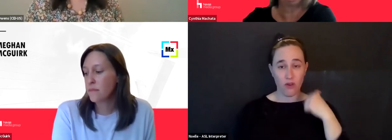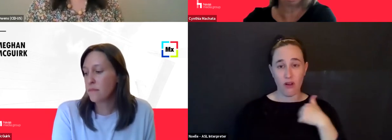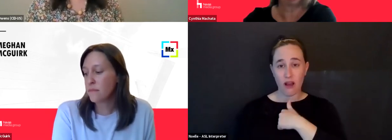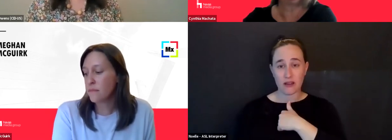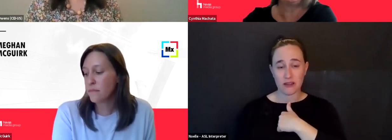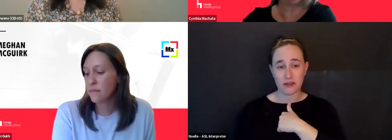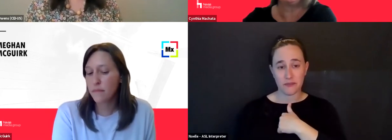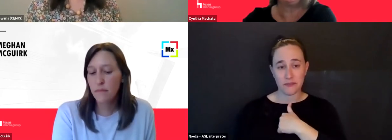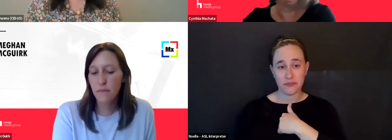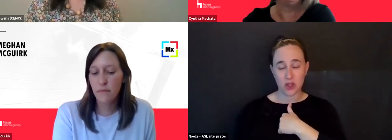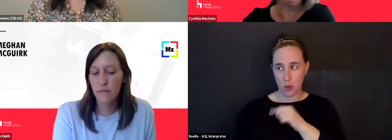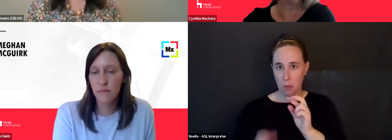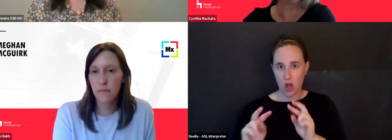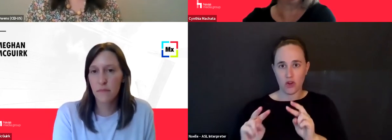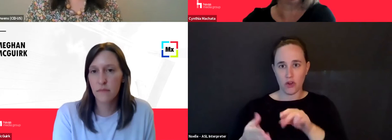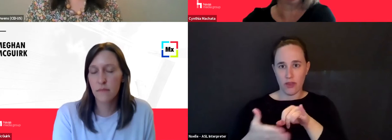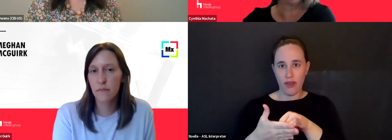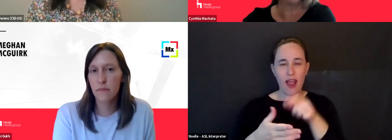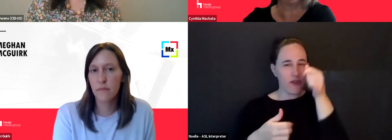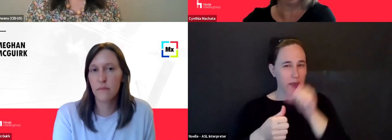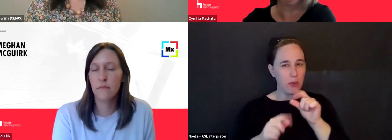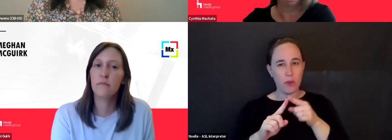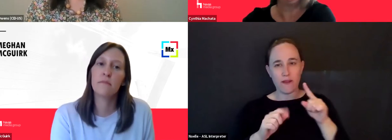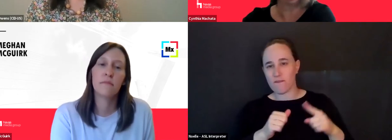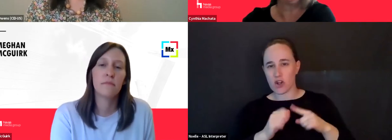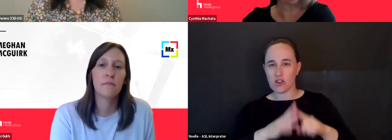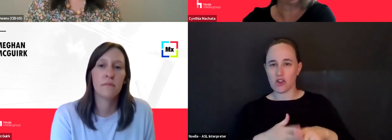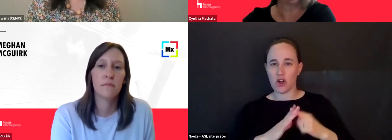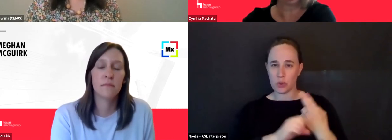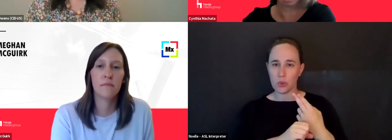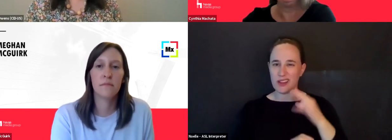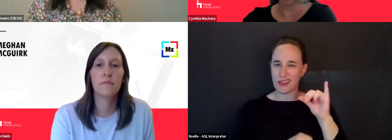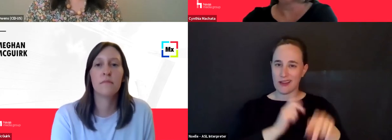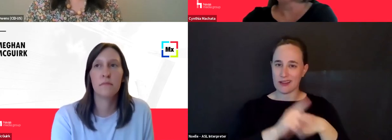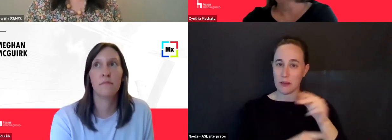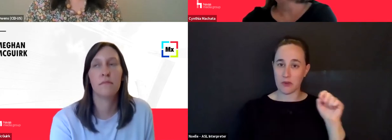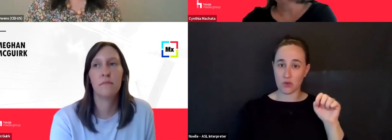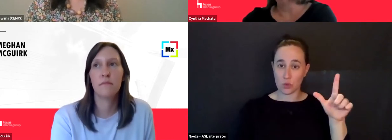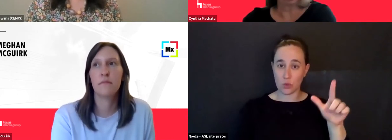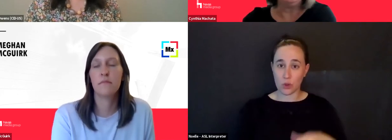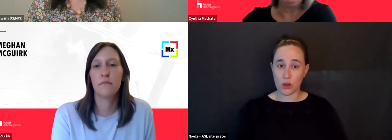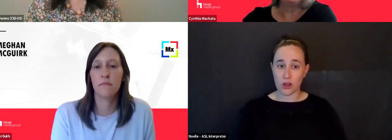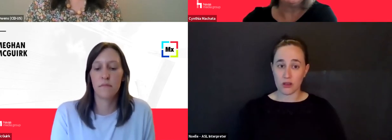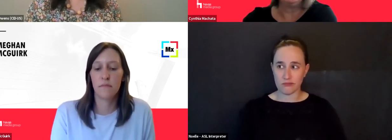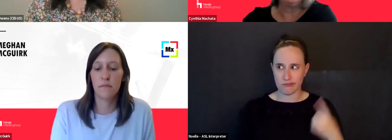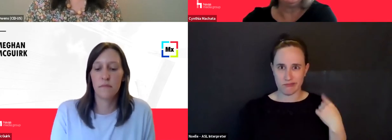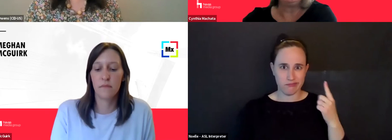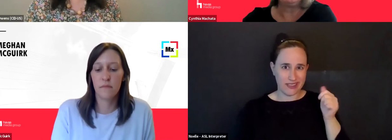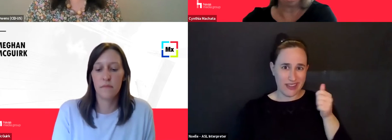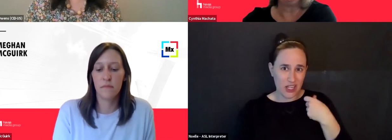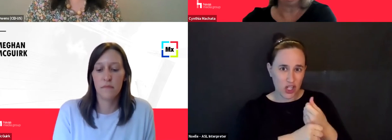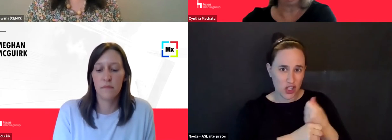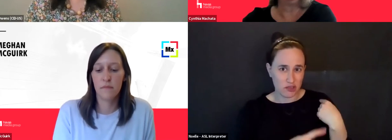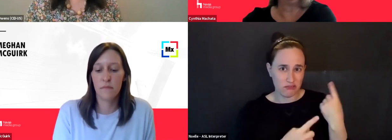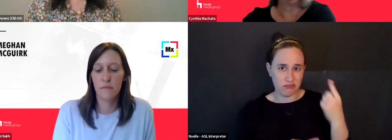um, to, to monitor. I, I remember when we first started using tools like this, it's been at least 10 years now. Um,